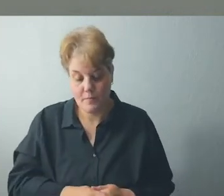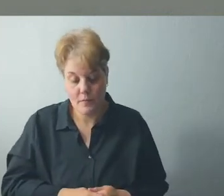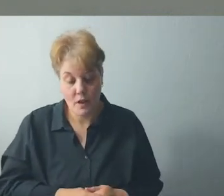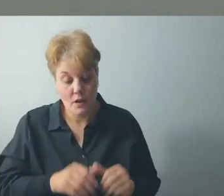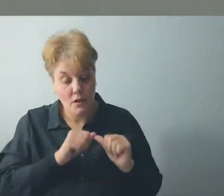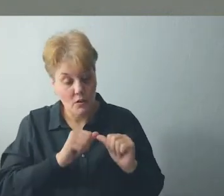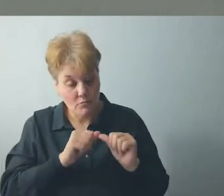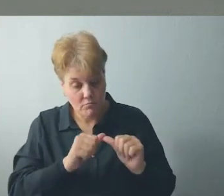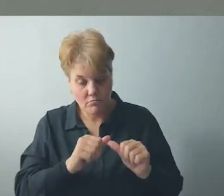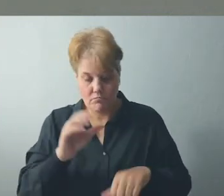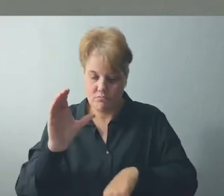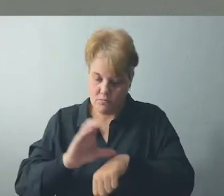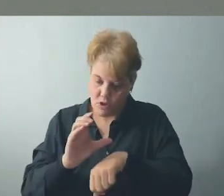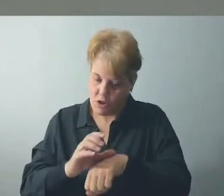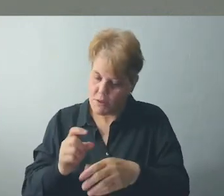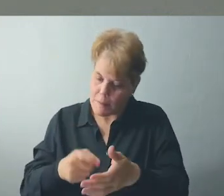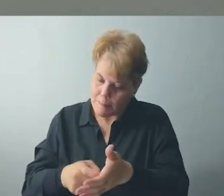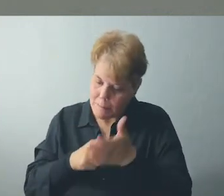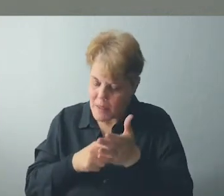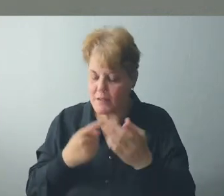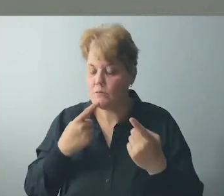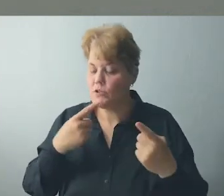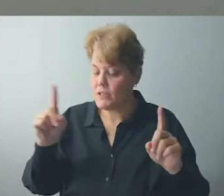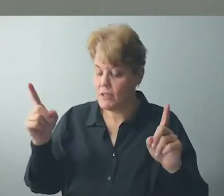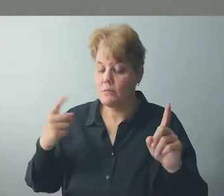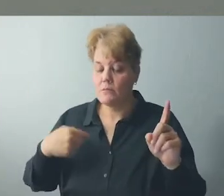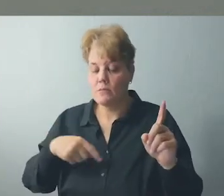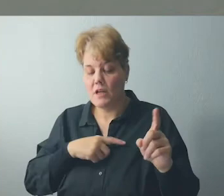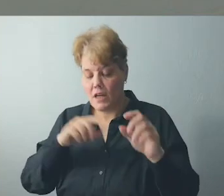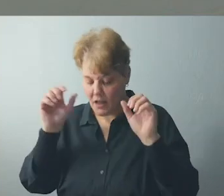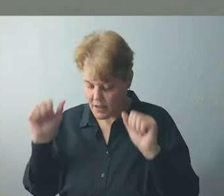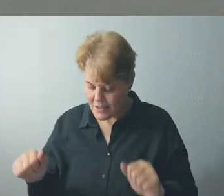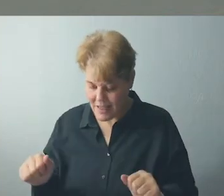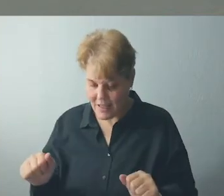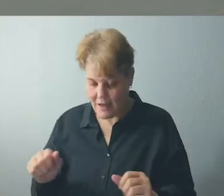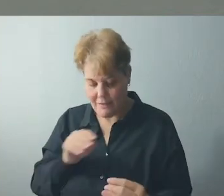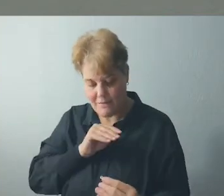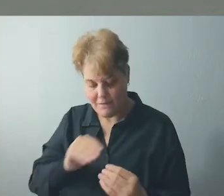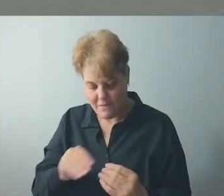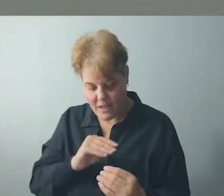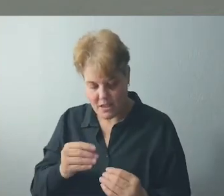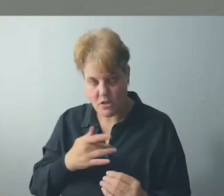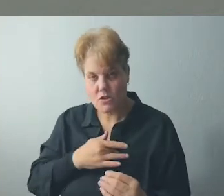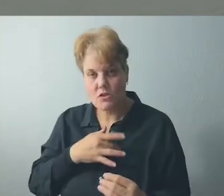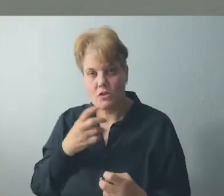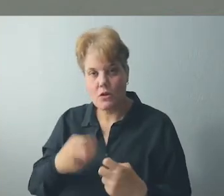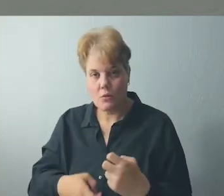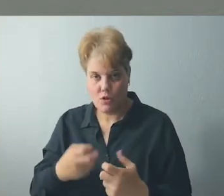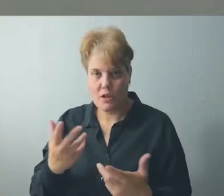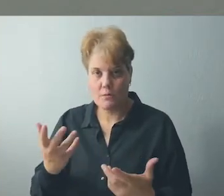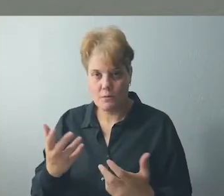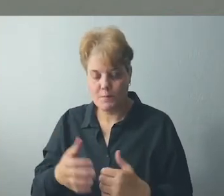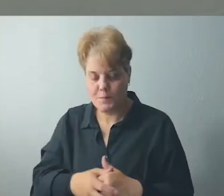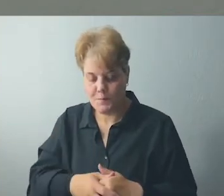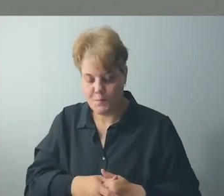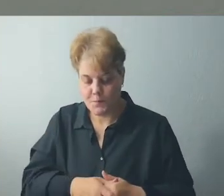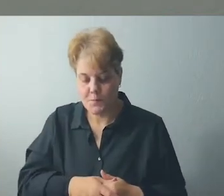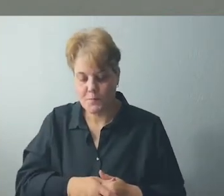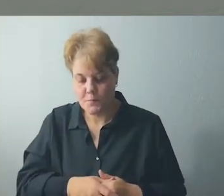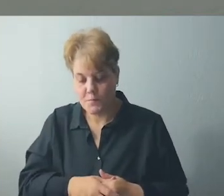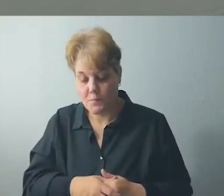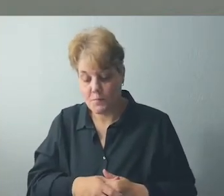church to continue to proclaim the problems of the heart are solvable. All racism